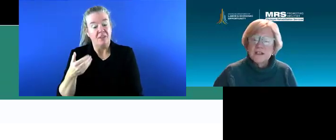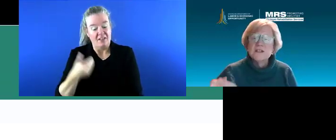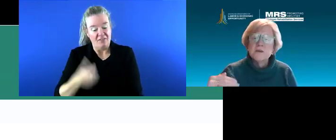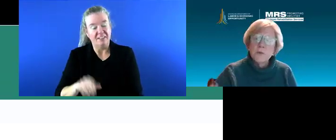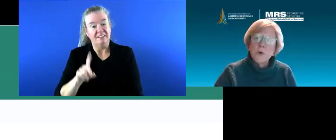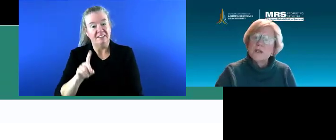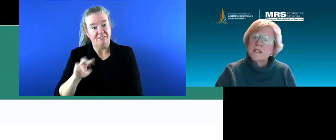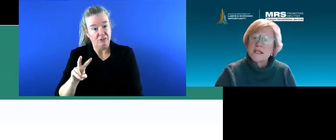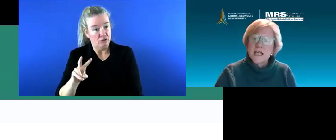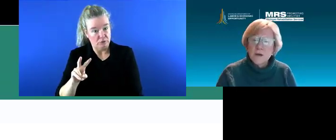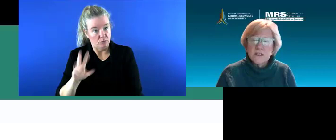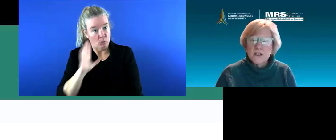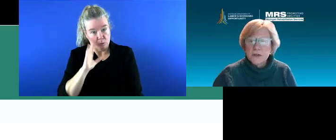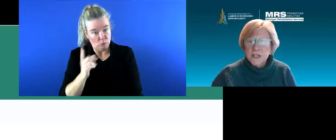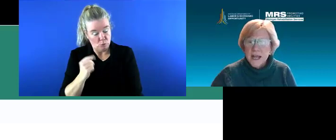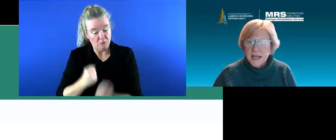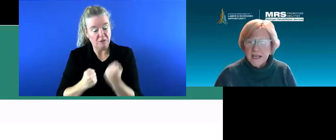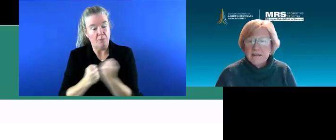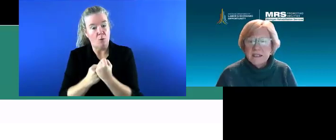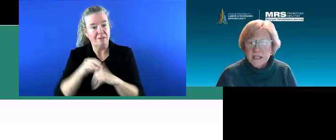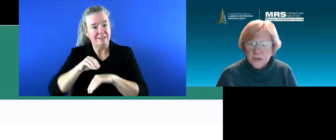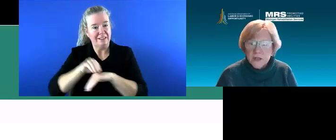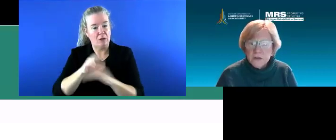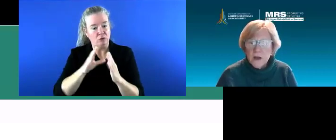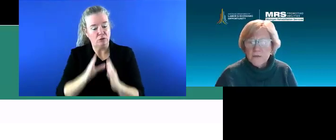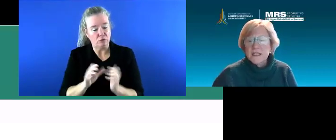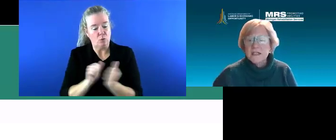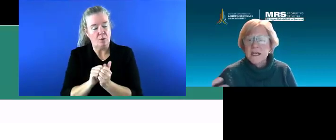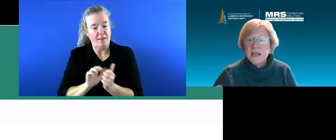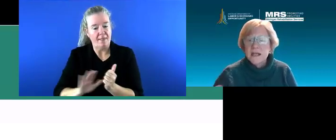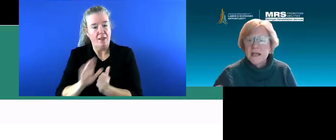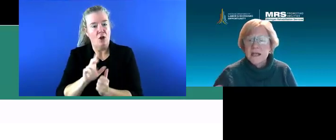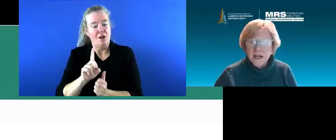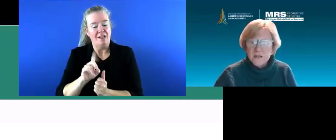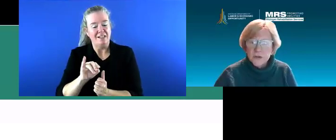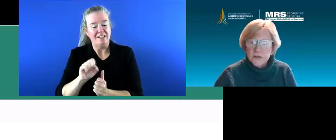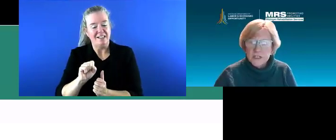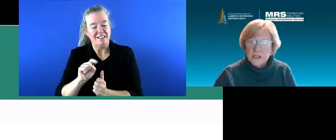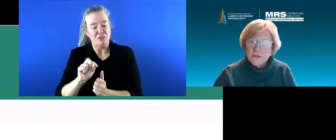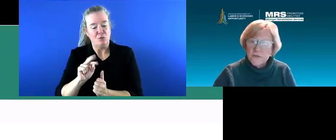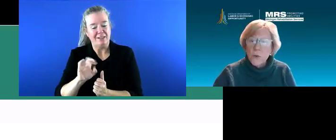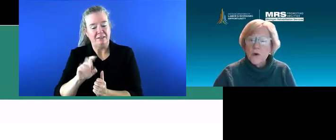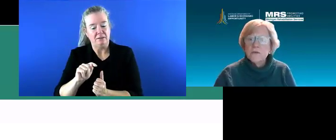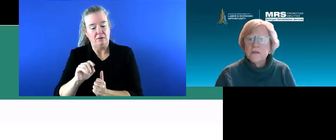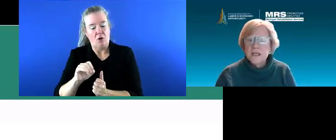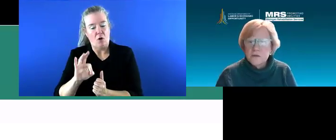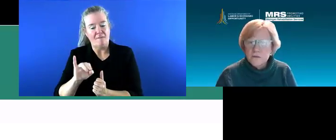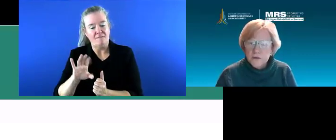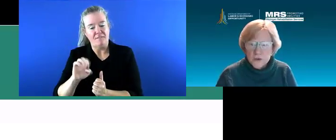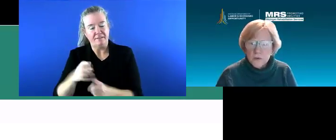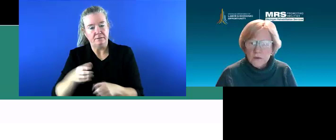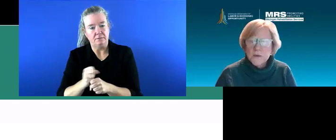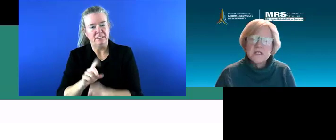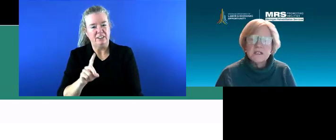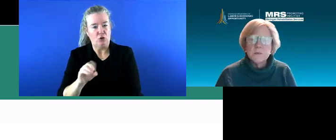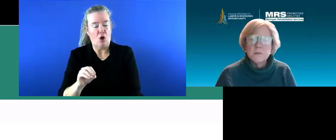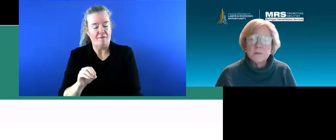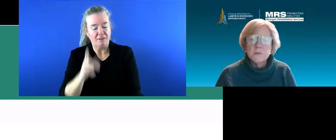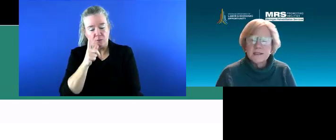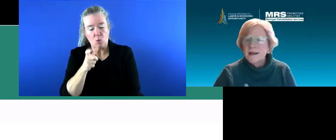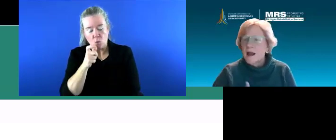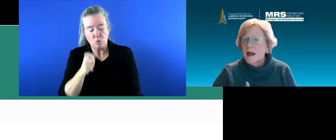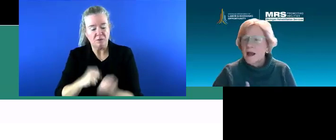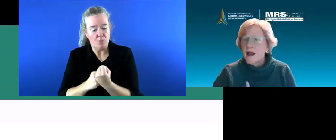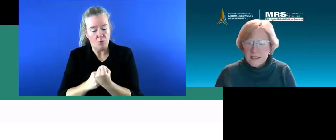division that supports the counselors in the district offices providing services for the individuals with